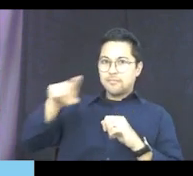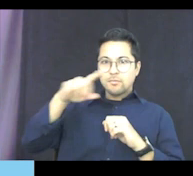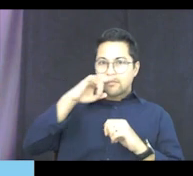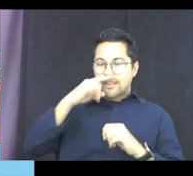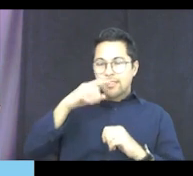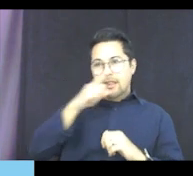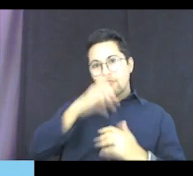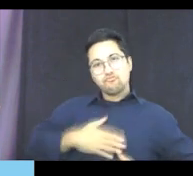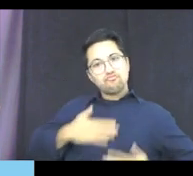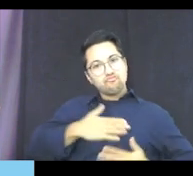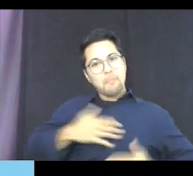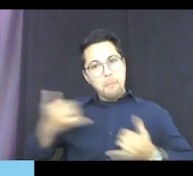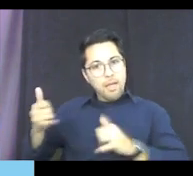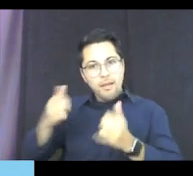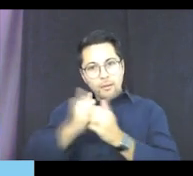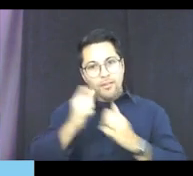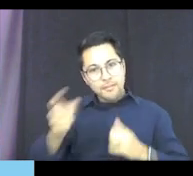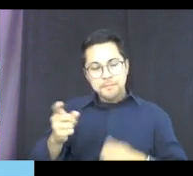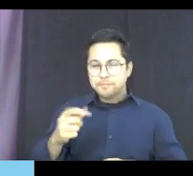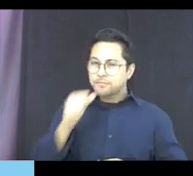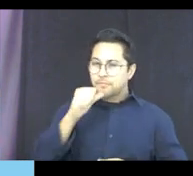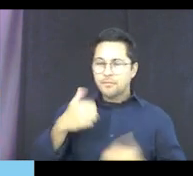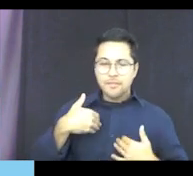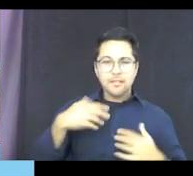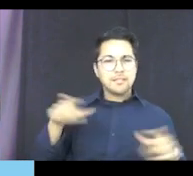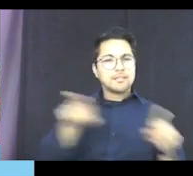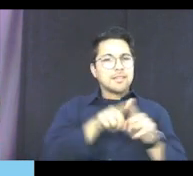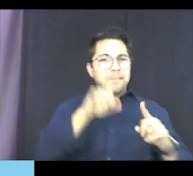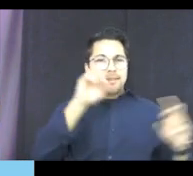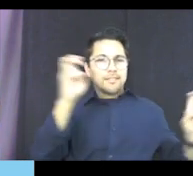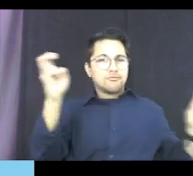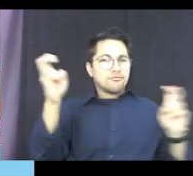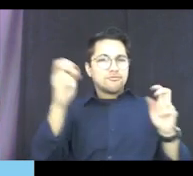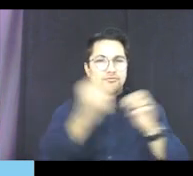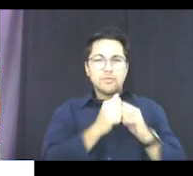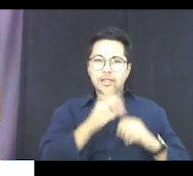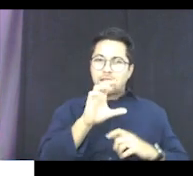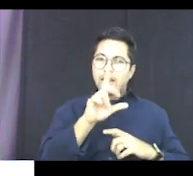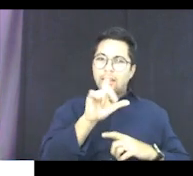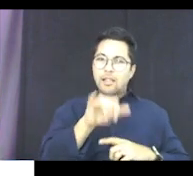it and they don't have that same issue that they have when they use clay.